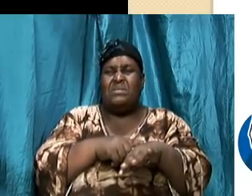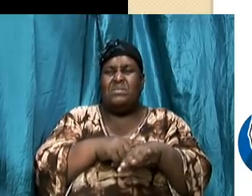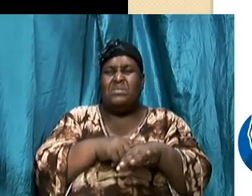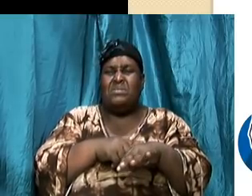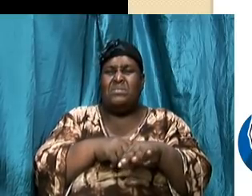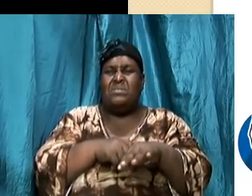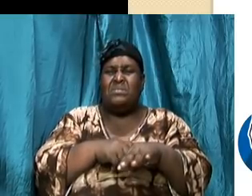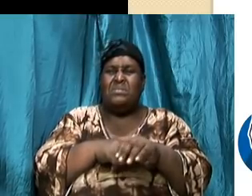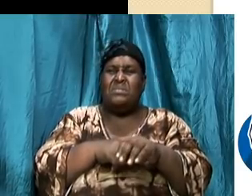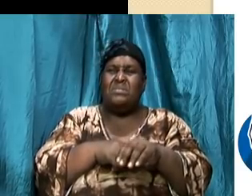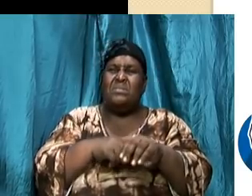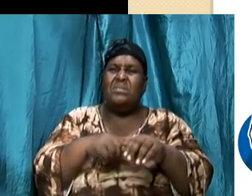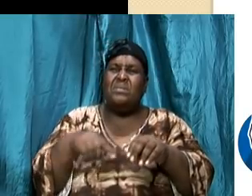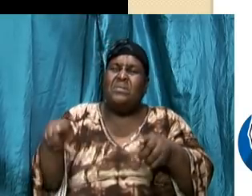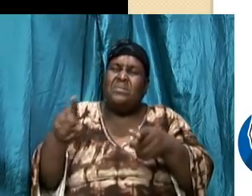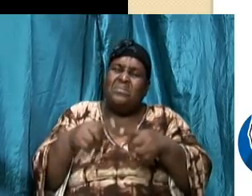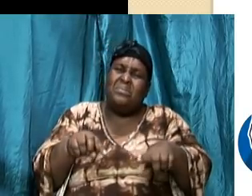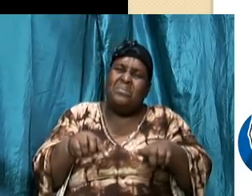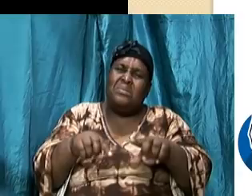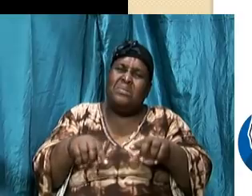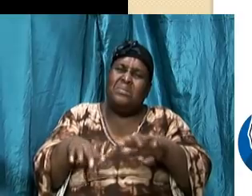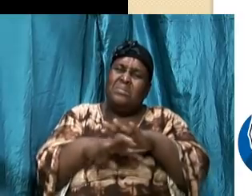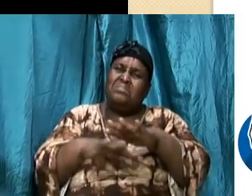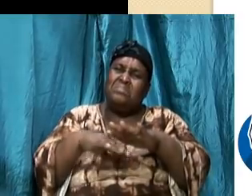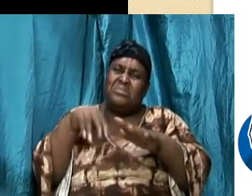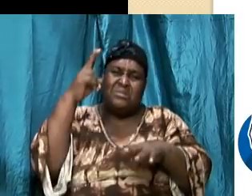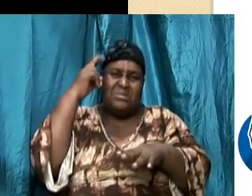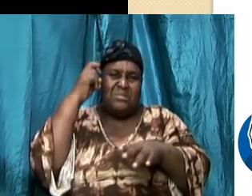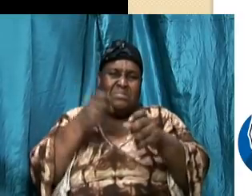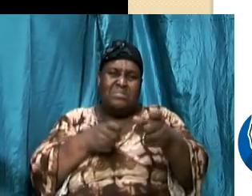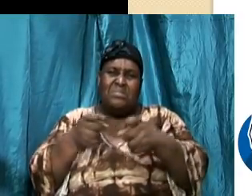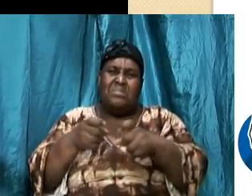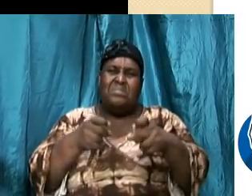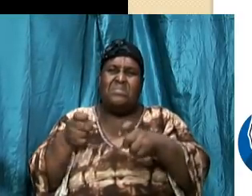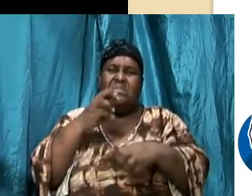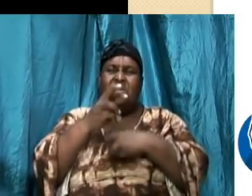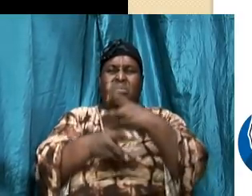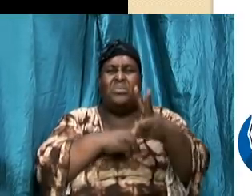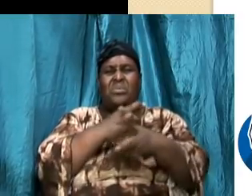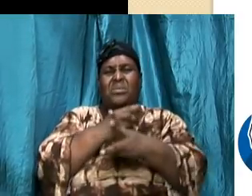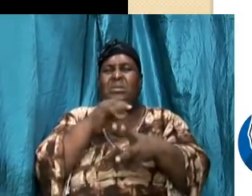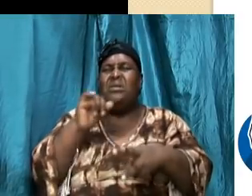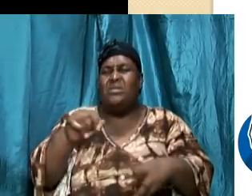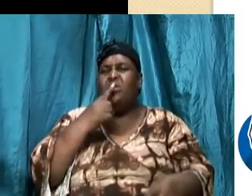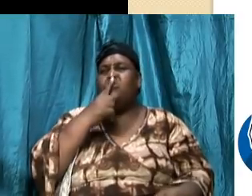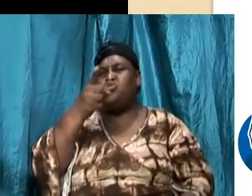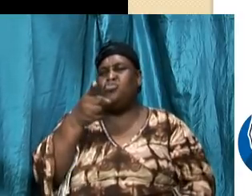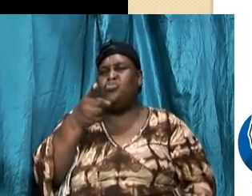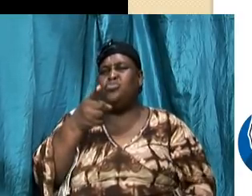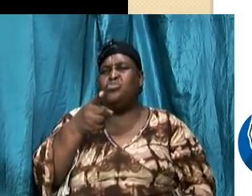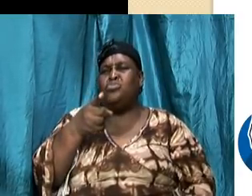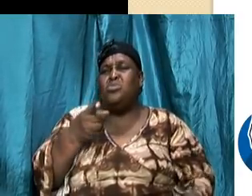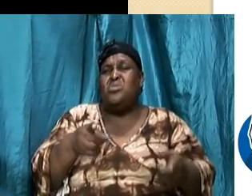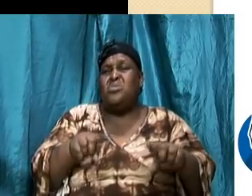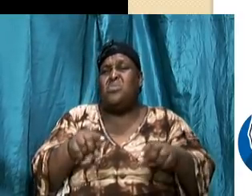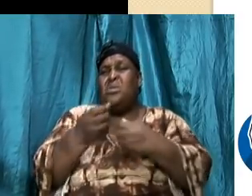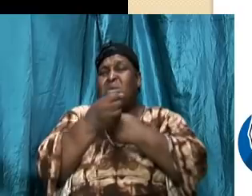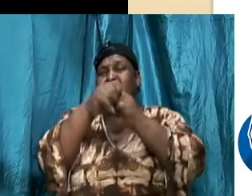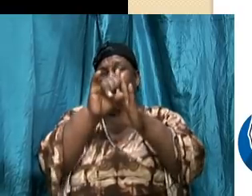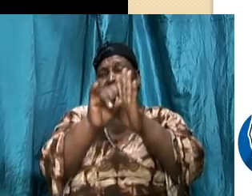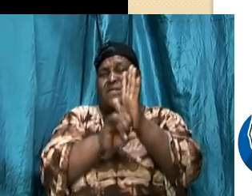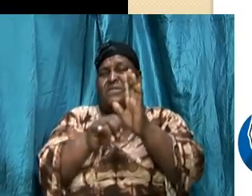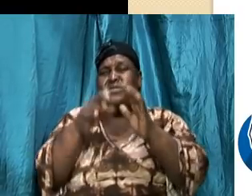under the devil's control in the world right and that's a fact we know that while the salvation experience